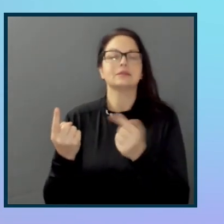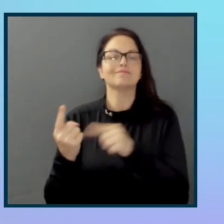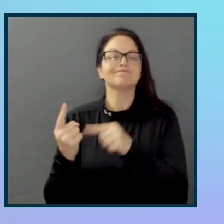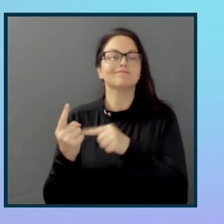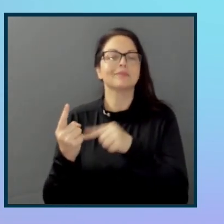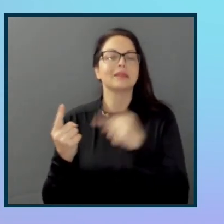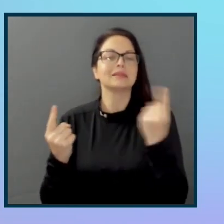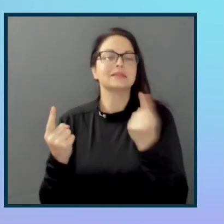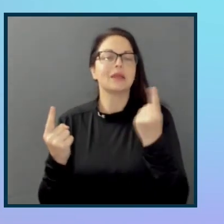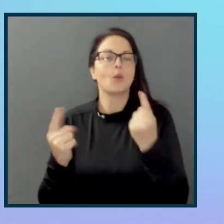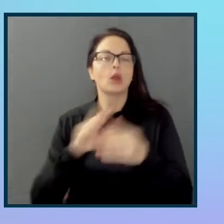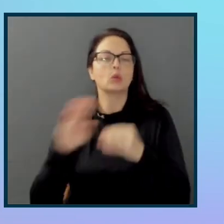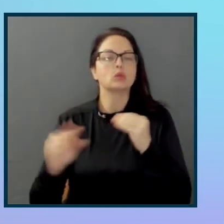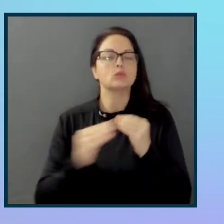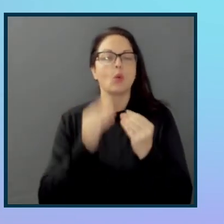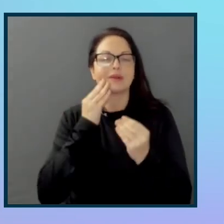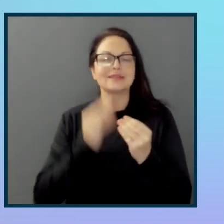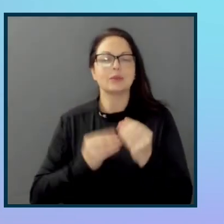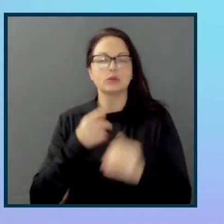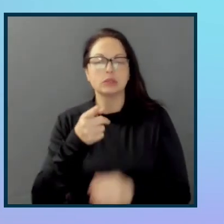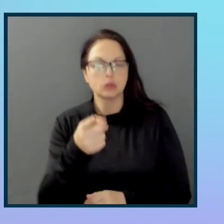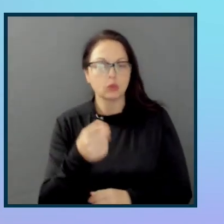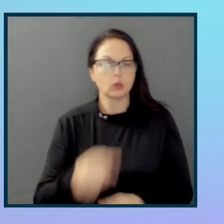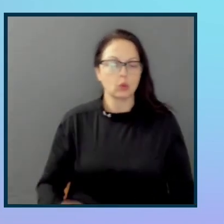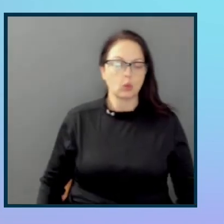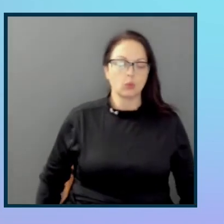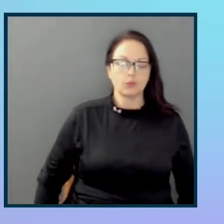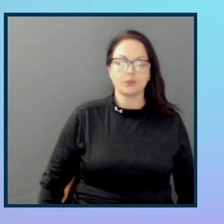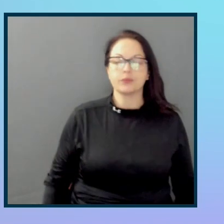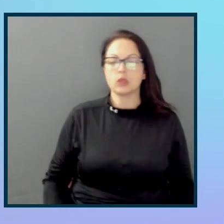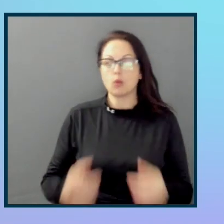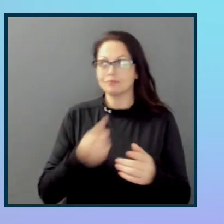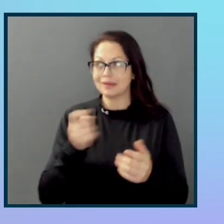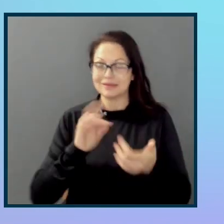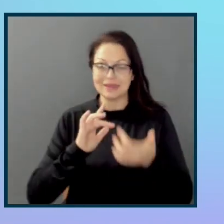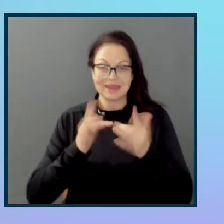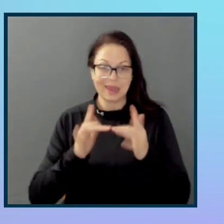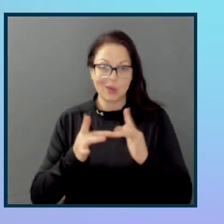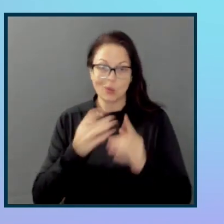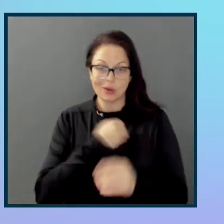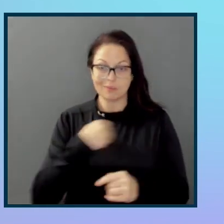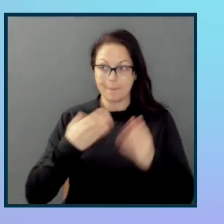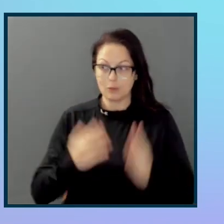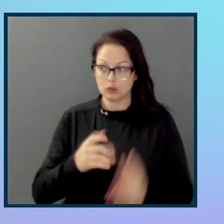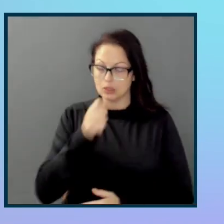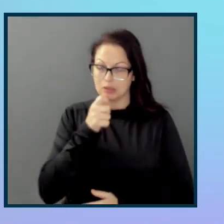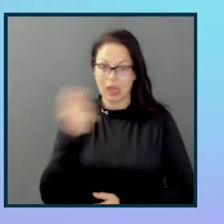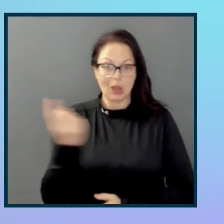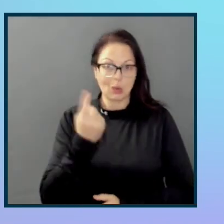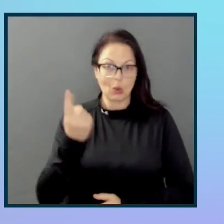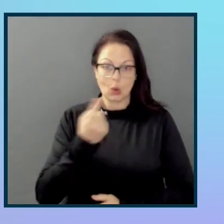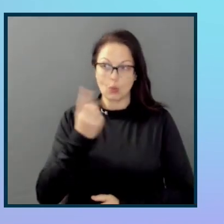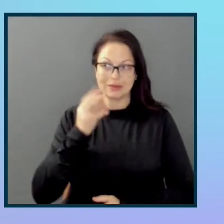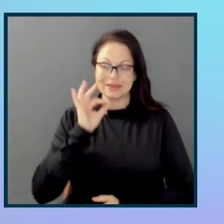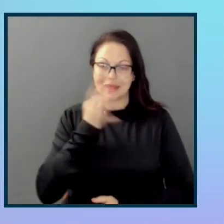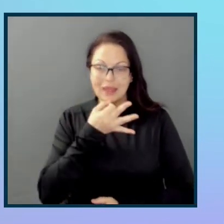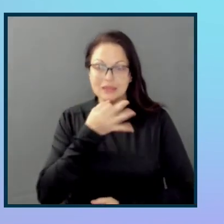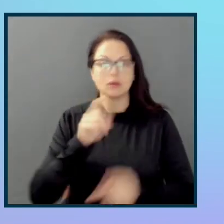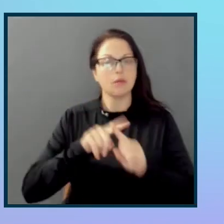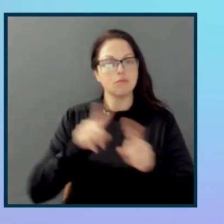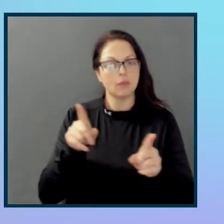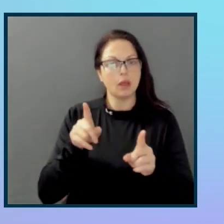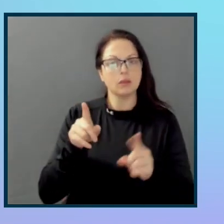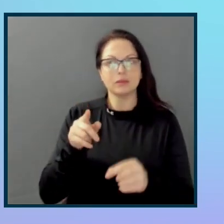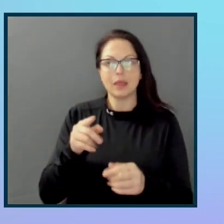want to you don't want to treat the network members as experts, take their feedback for what it is, and then suddenly find